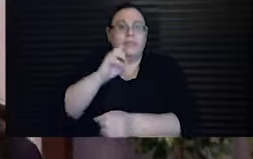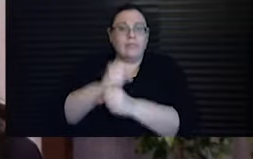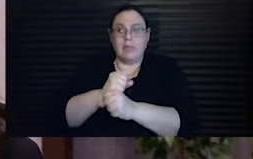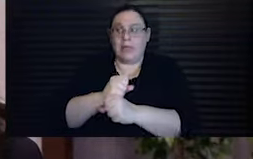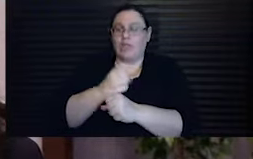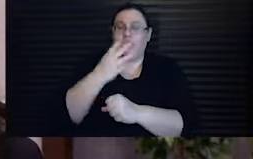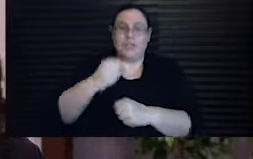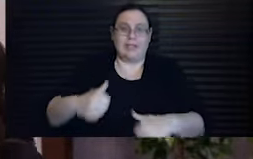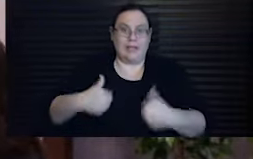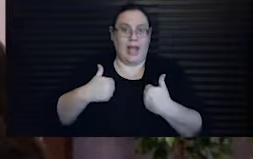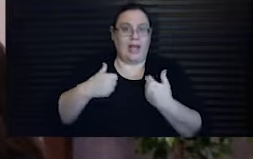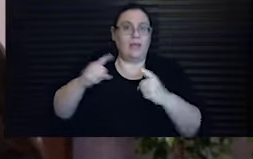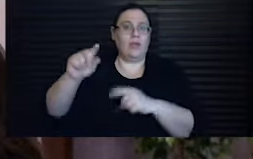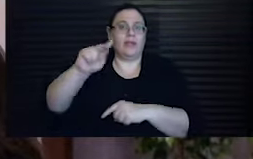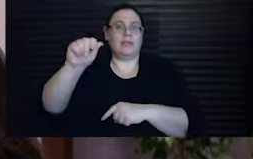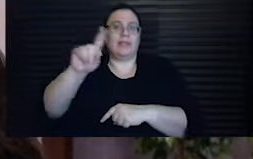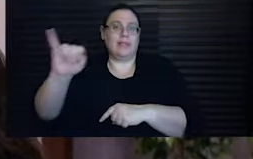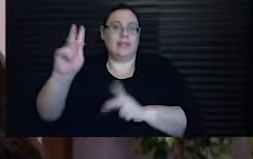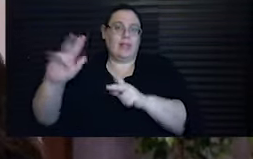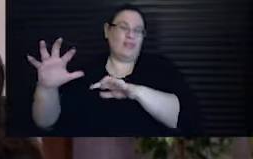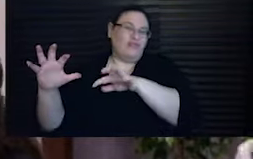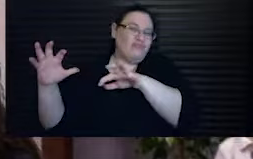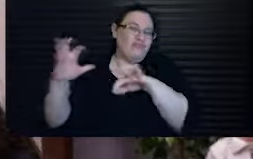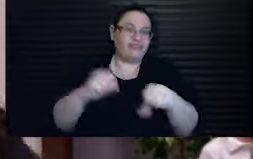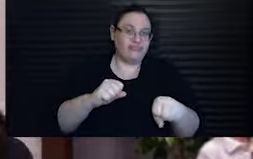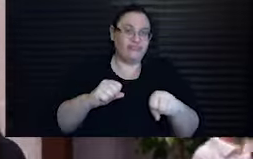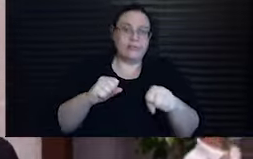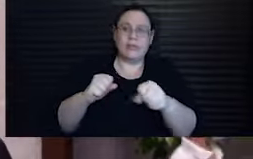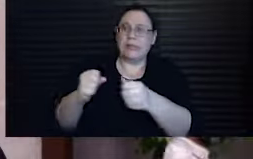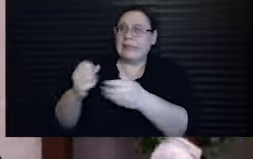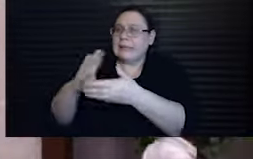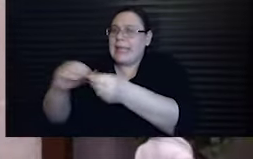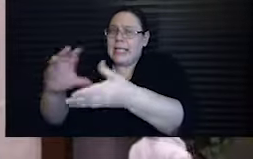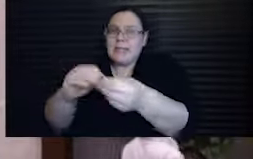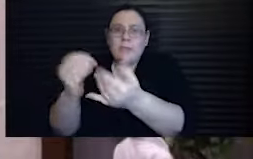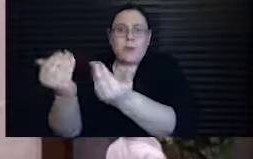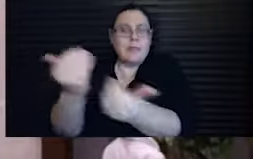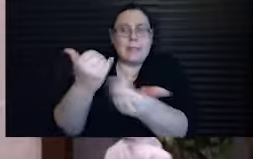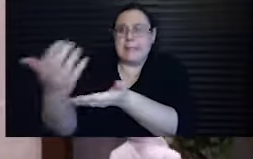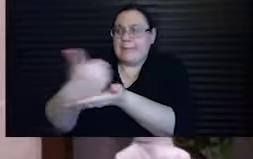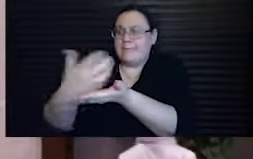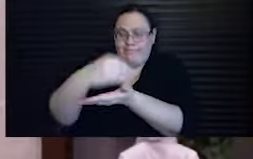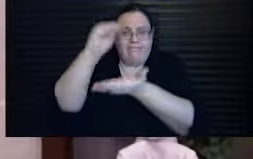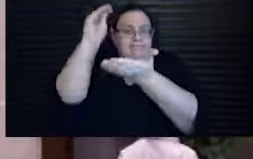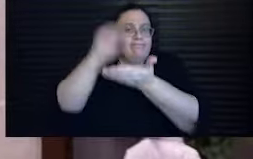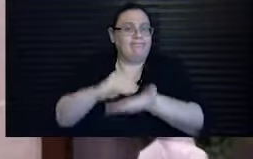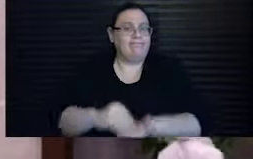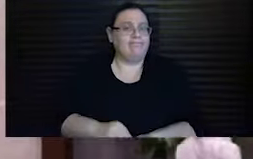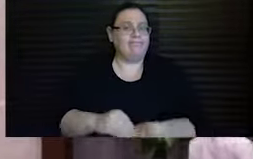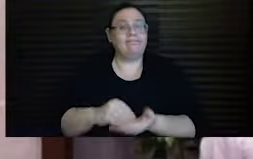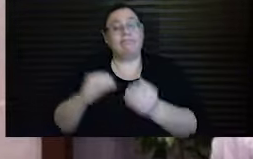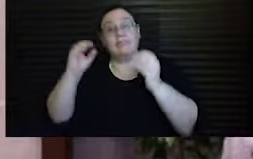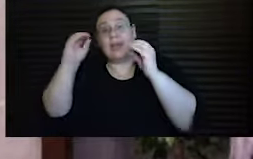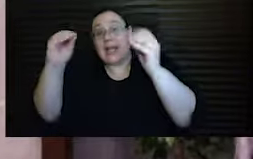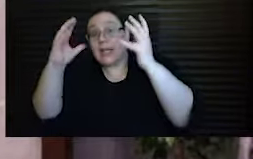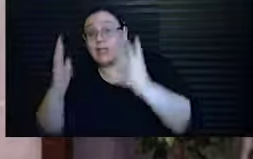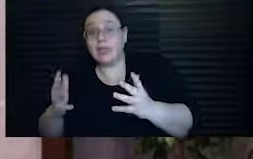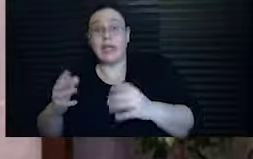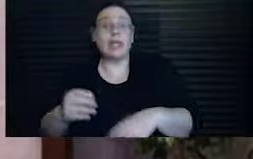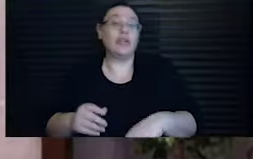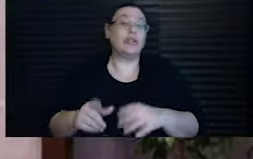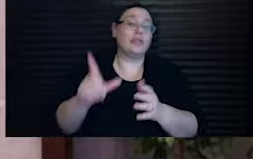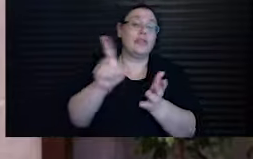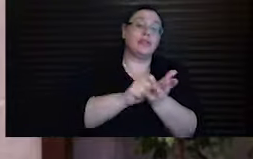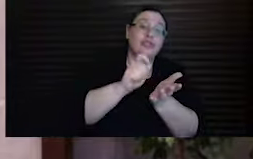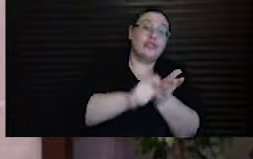Jewish life under Nazi occupation. They gathered testimonies from the Jewish community, from educators and